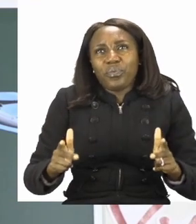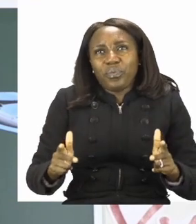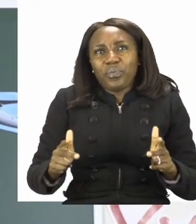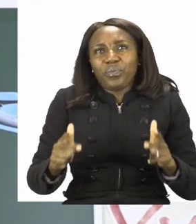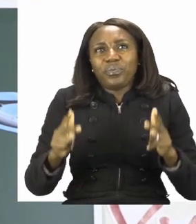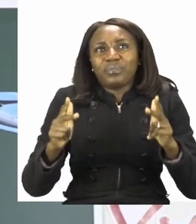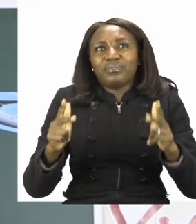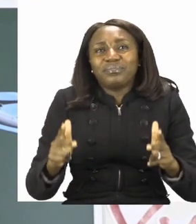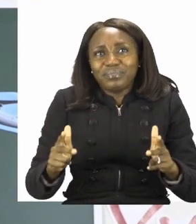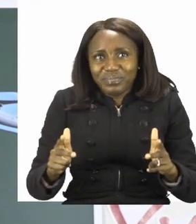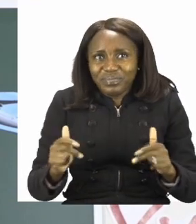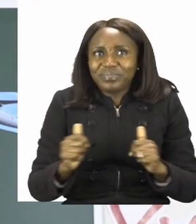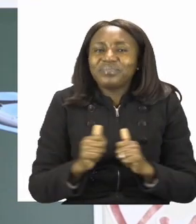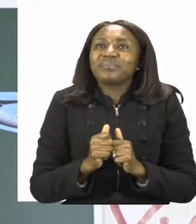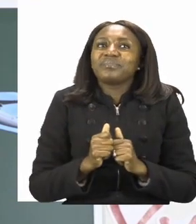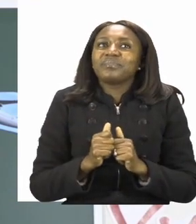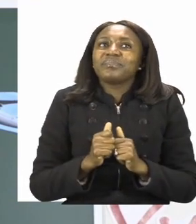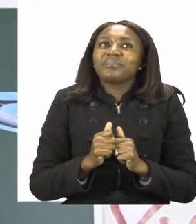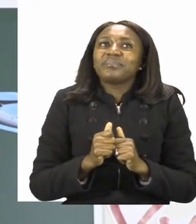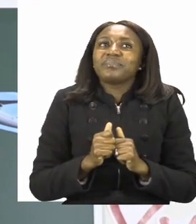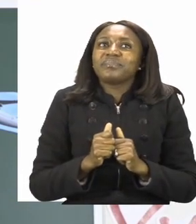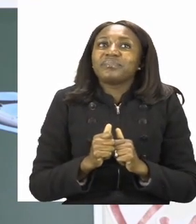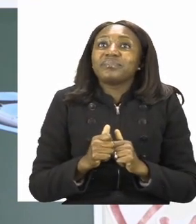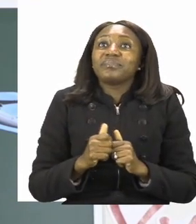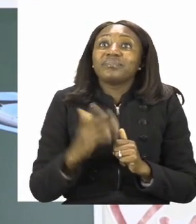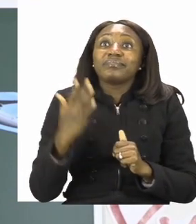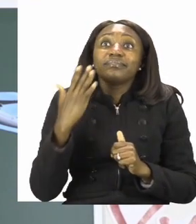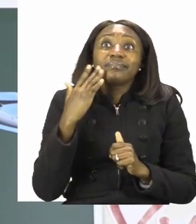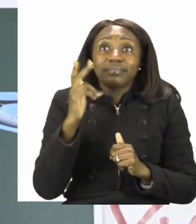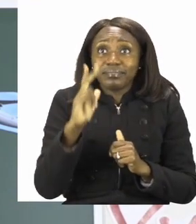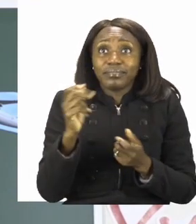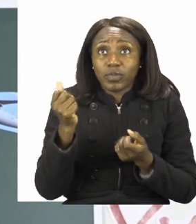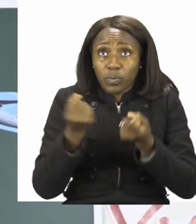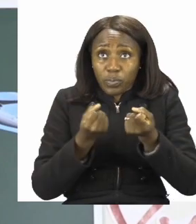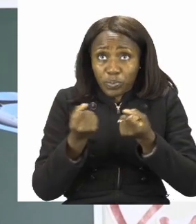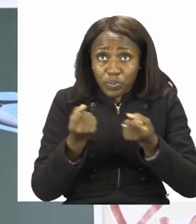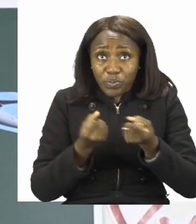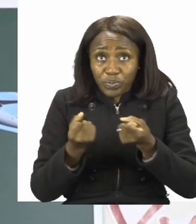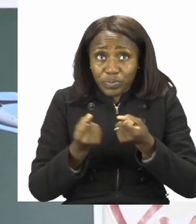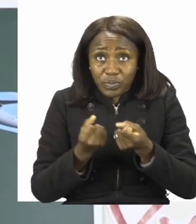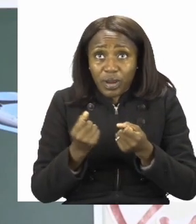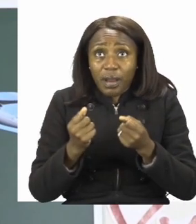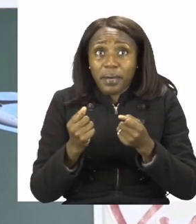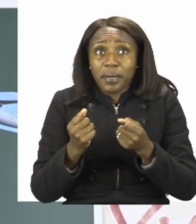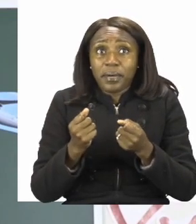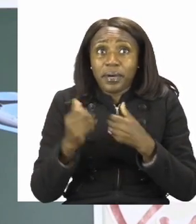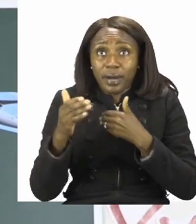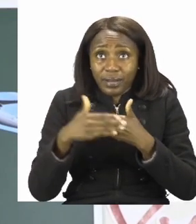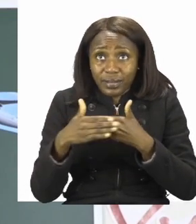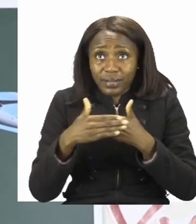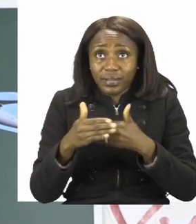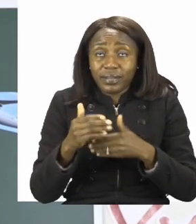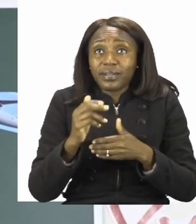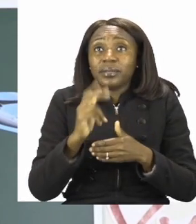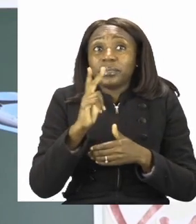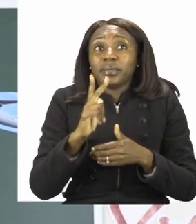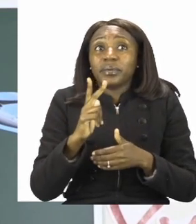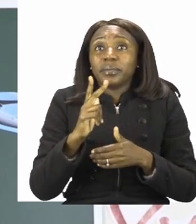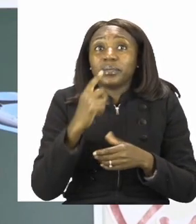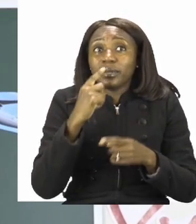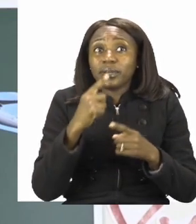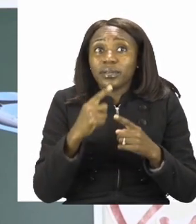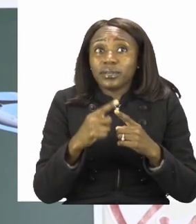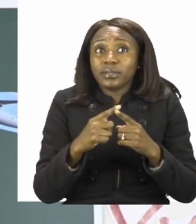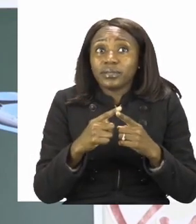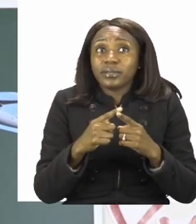sometimes when the conductor, the person who's driving the train is coming close to people, he has to tell them, I'm here.